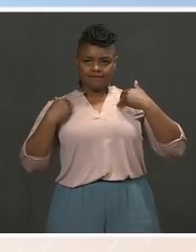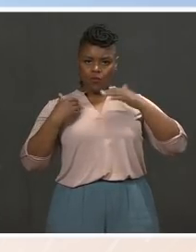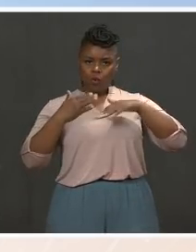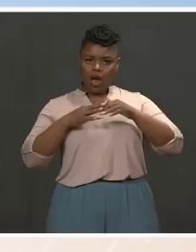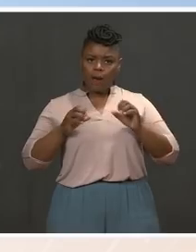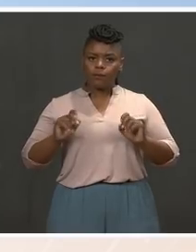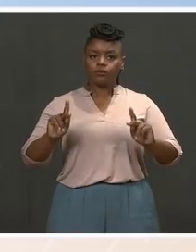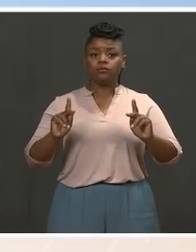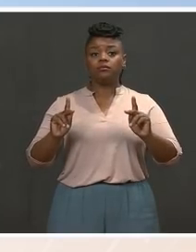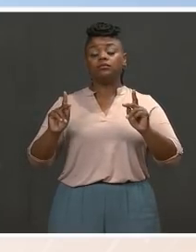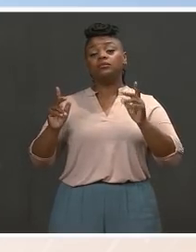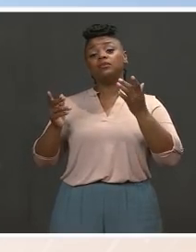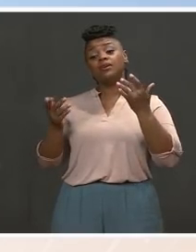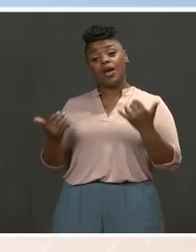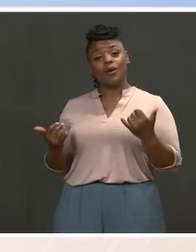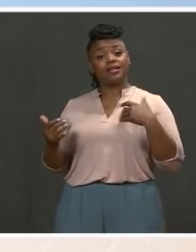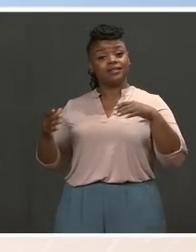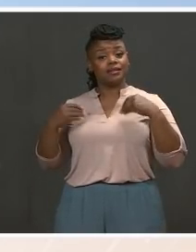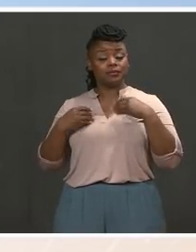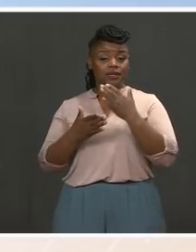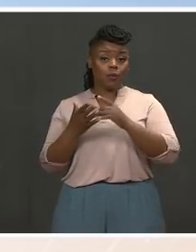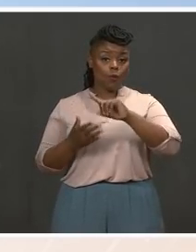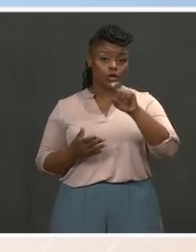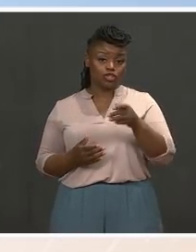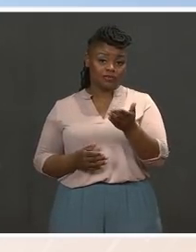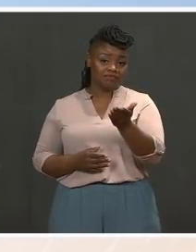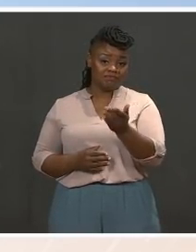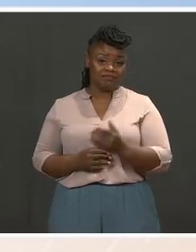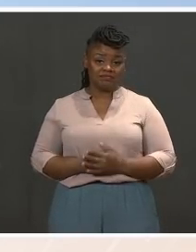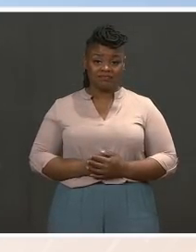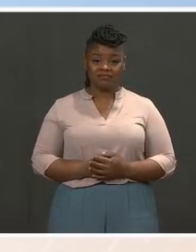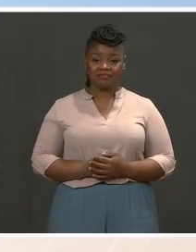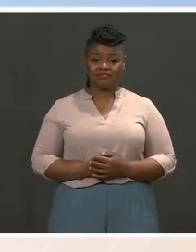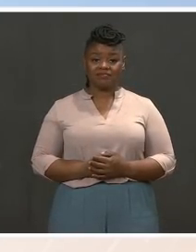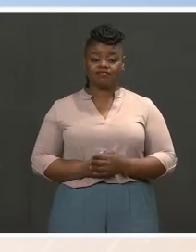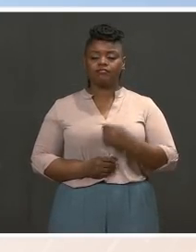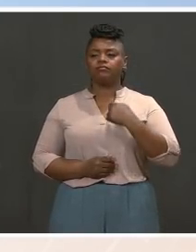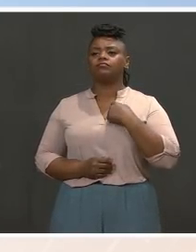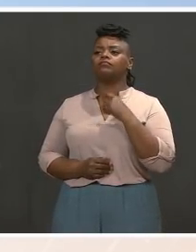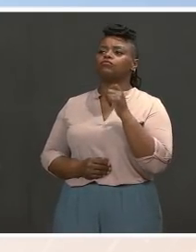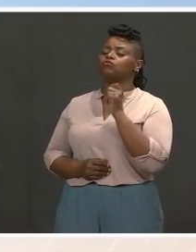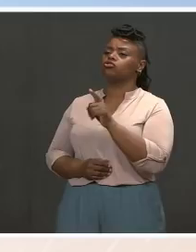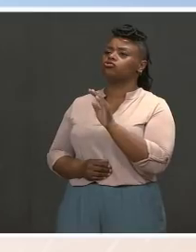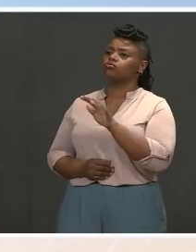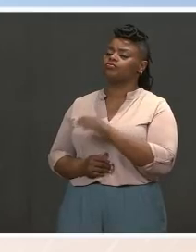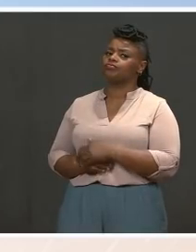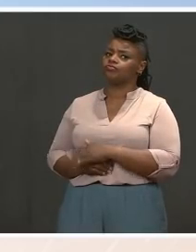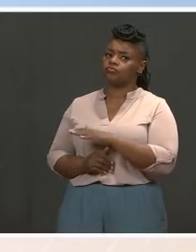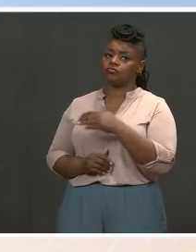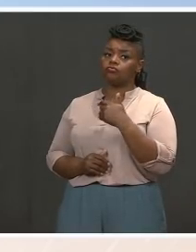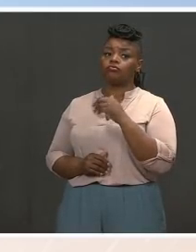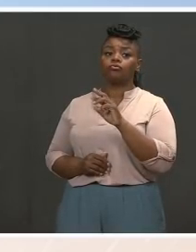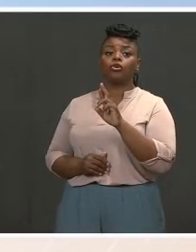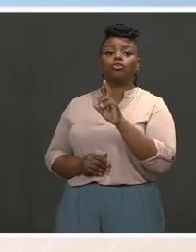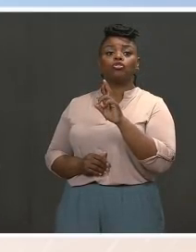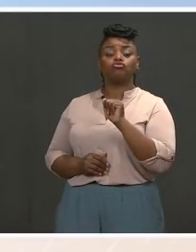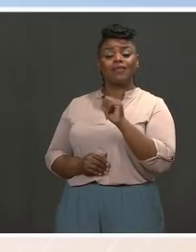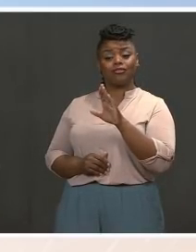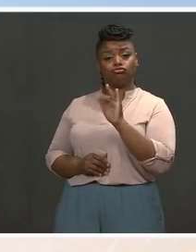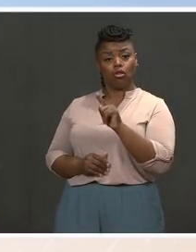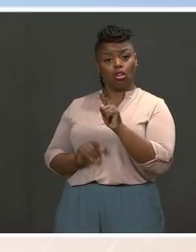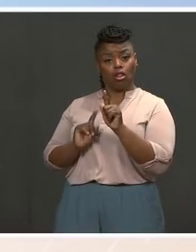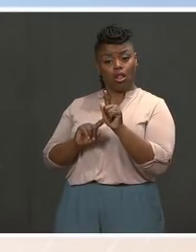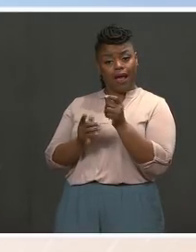The Okay, Jennifer, kick us off. Okay, thanks. A question for you both. This is on racial economic gaps. During